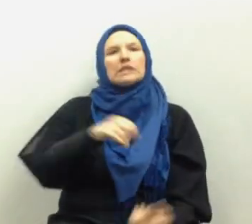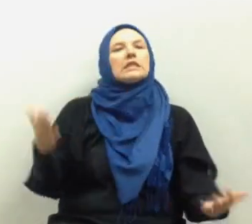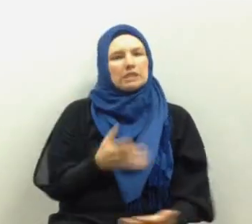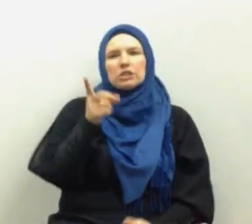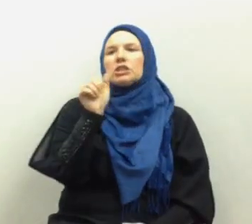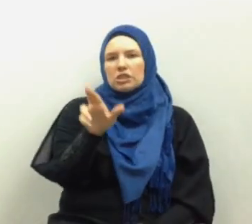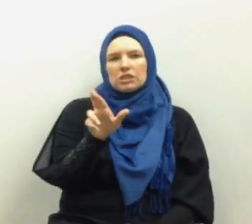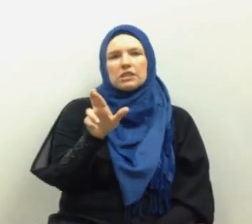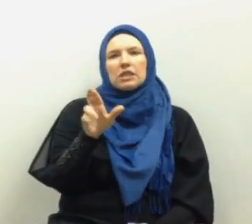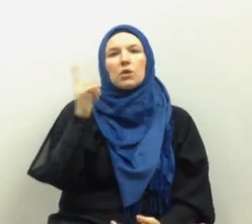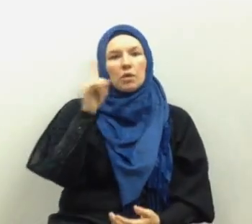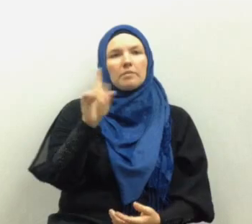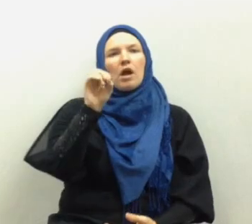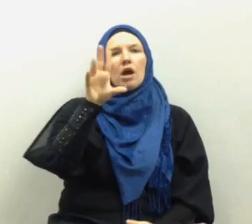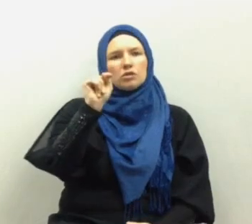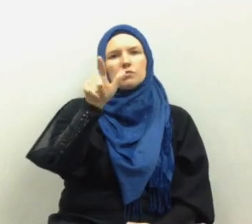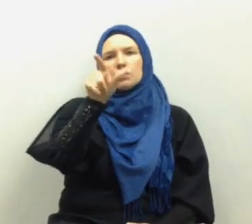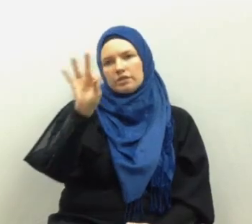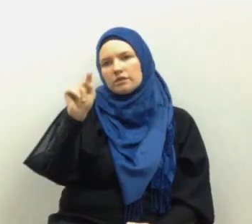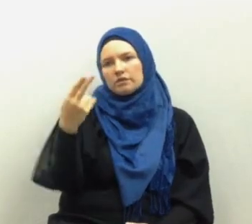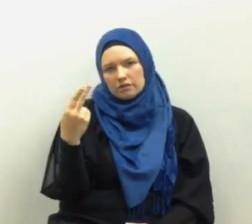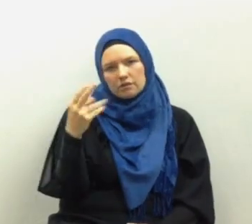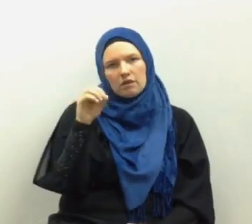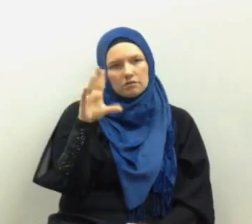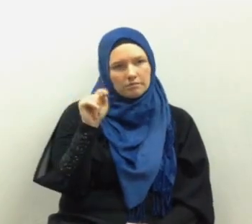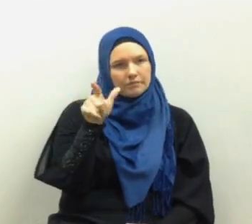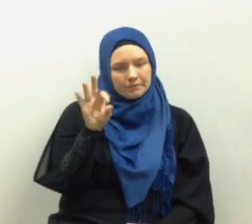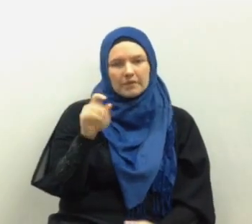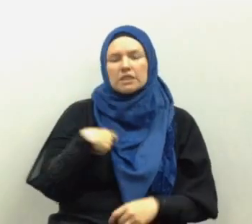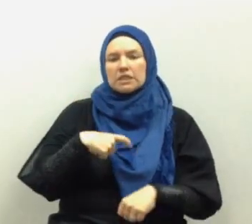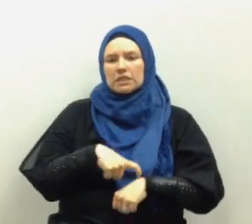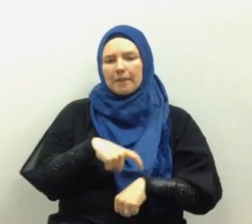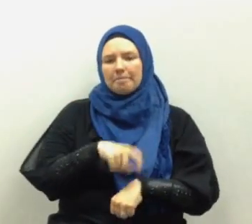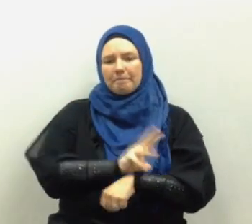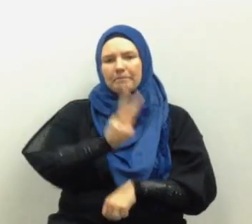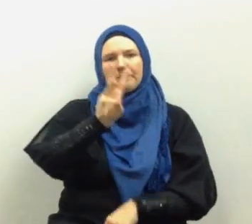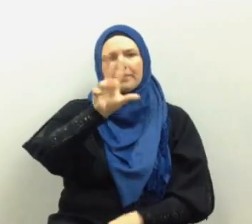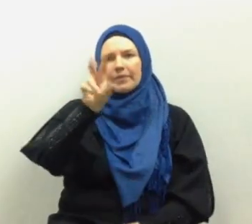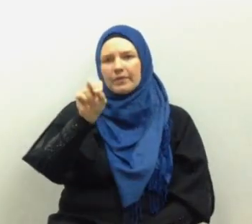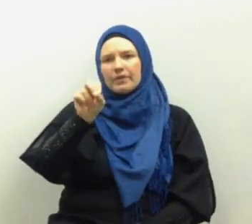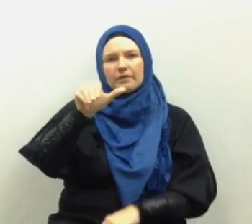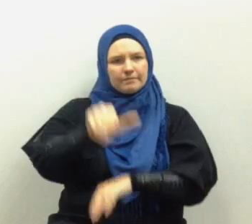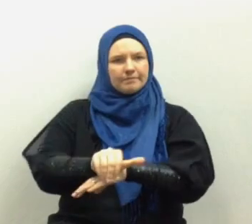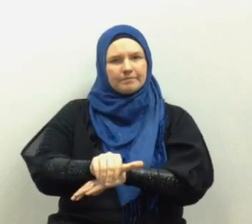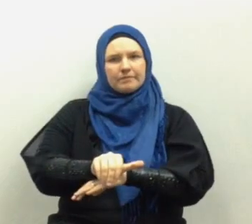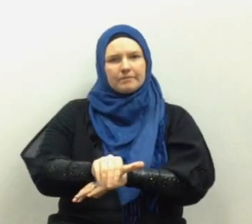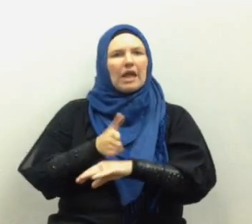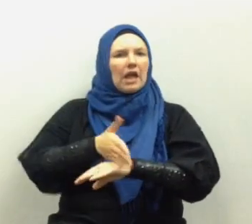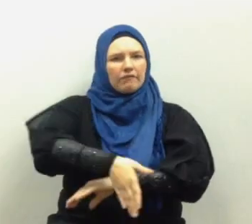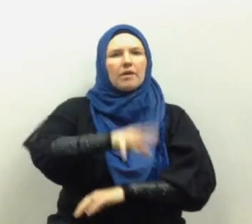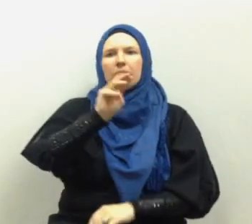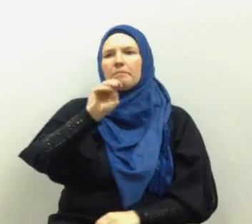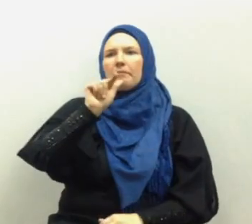yes at Dar al-Hijrah and this will be October 29th at 6 30 PM